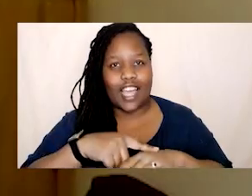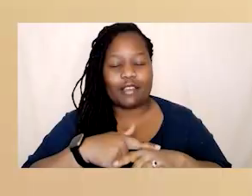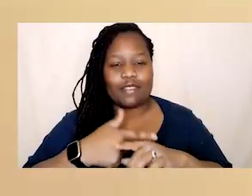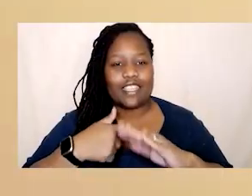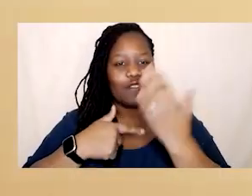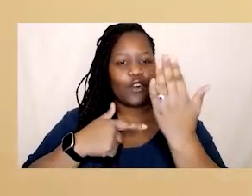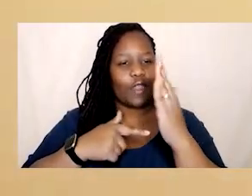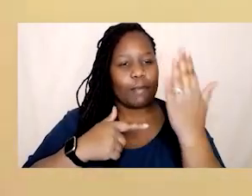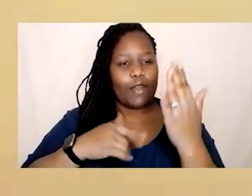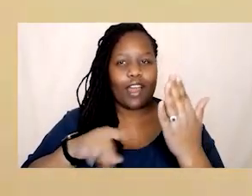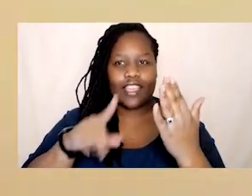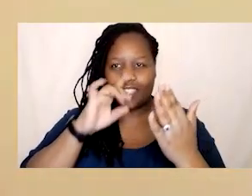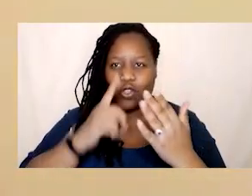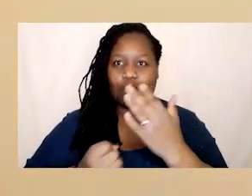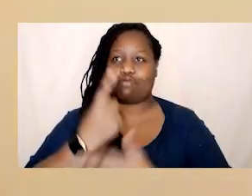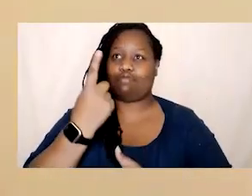Please please.